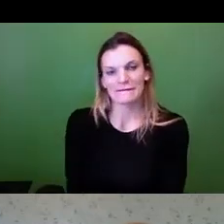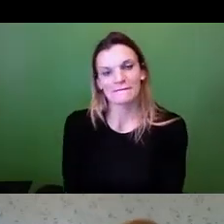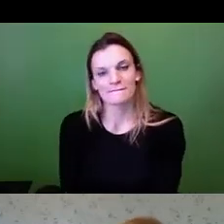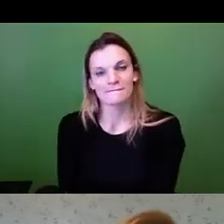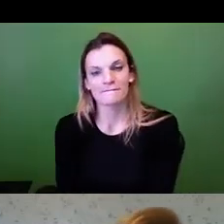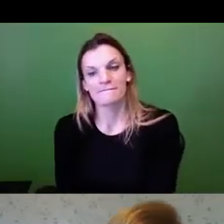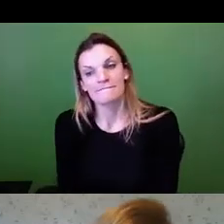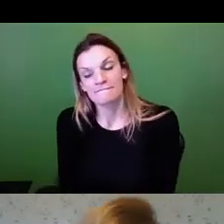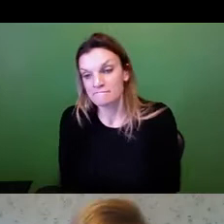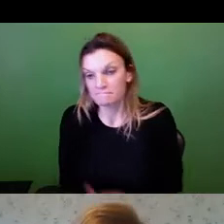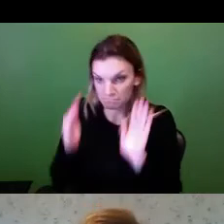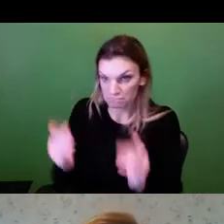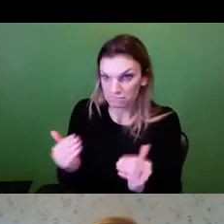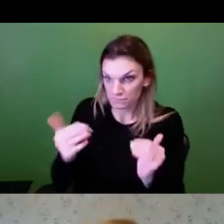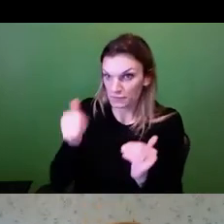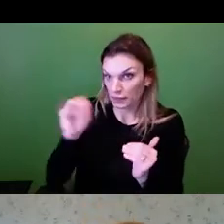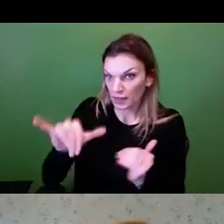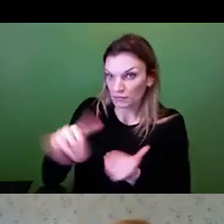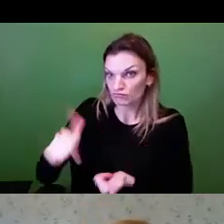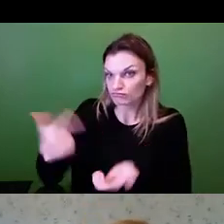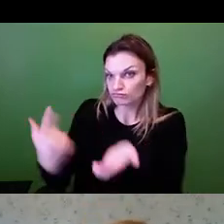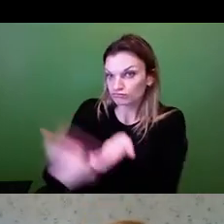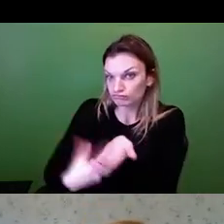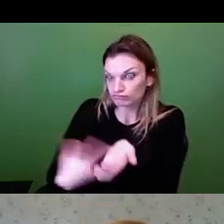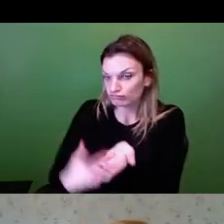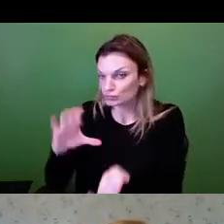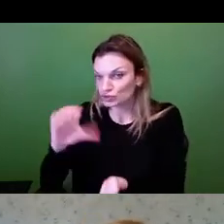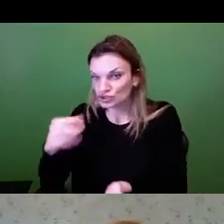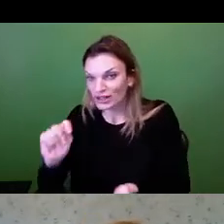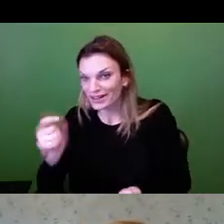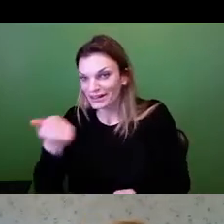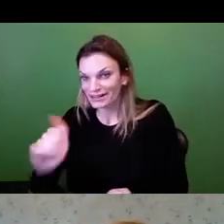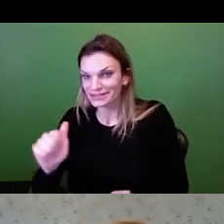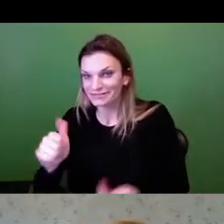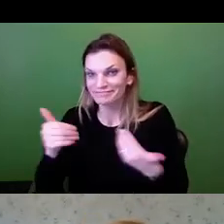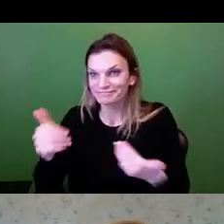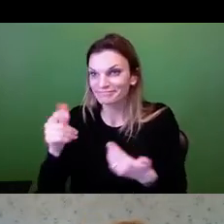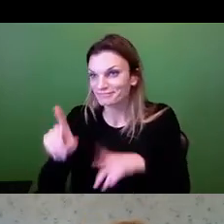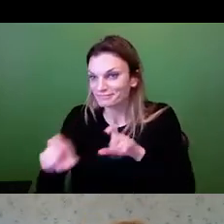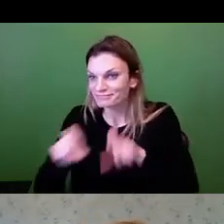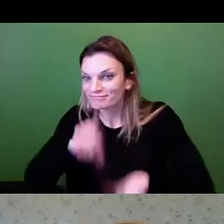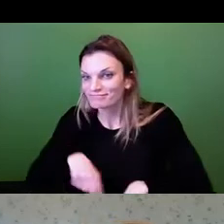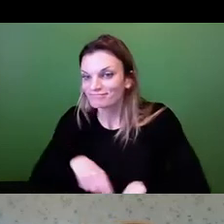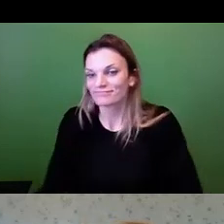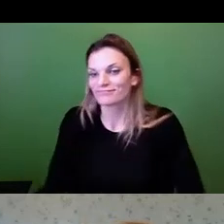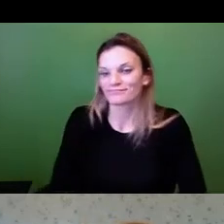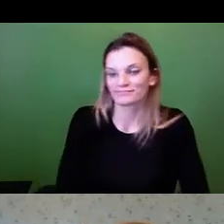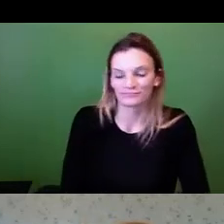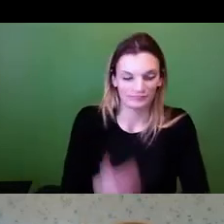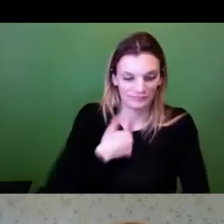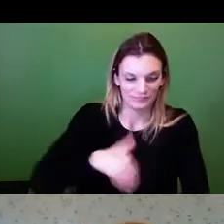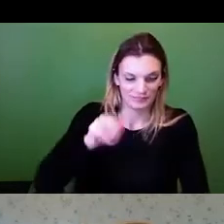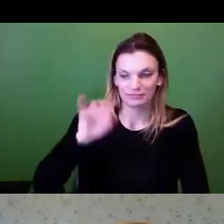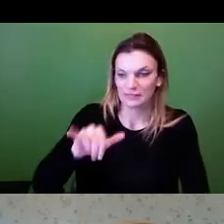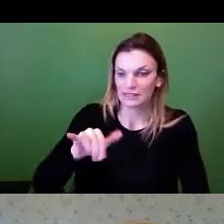So, Amy, I think we're ready for Q&A. All right, this is Amy speaking. Thank you, Lawrence. That was great information